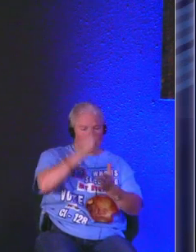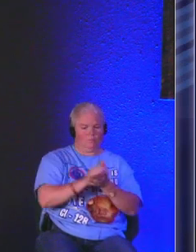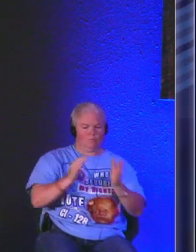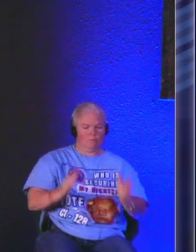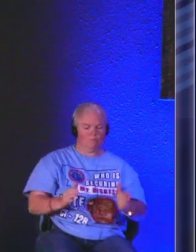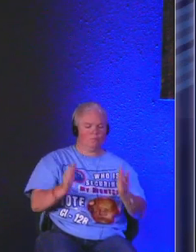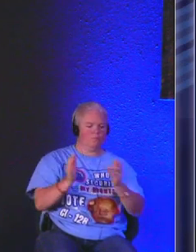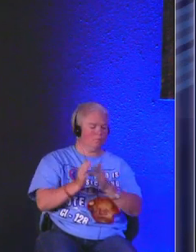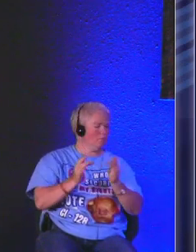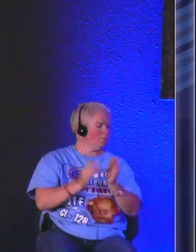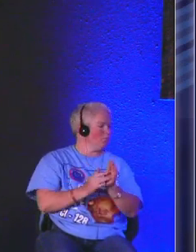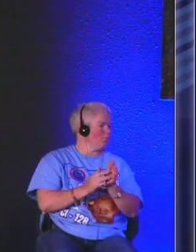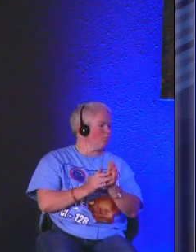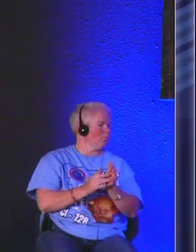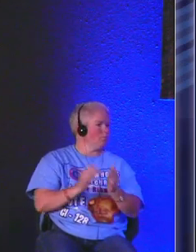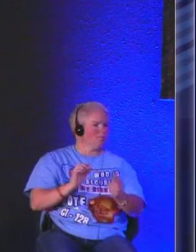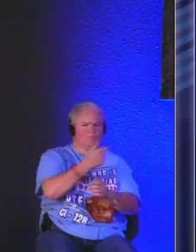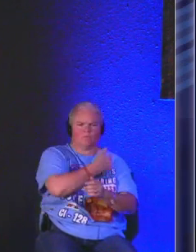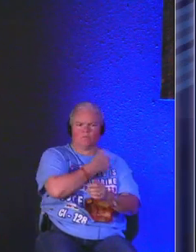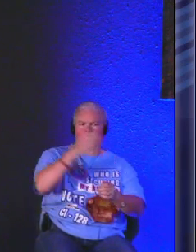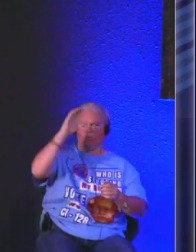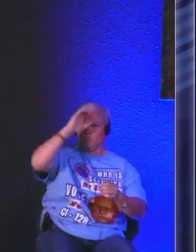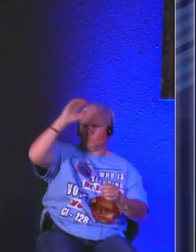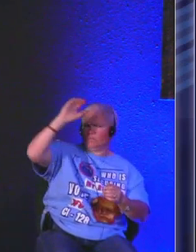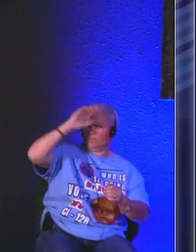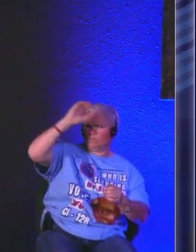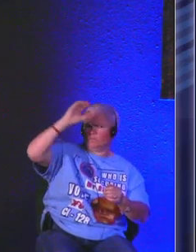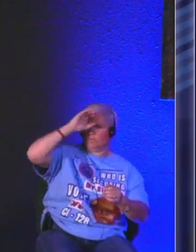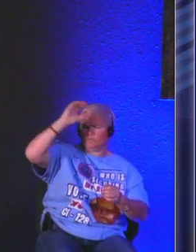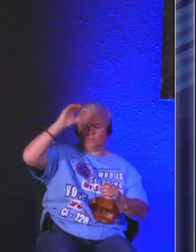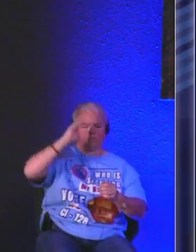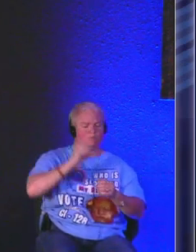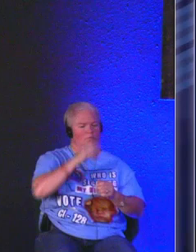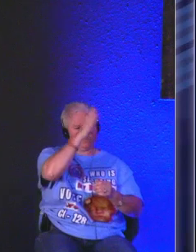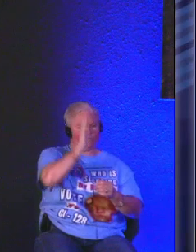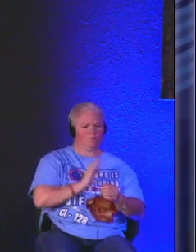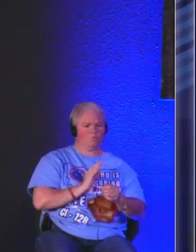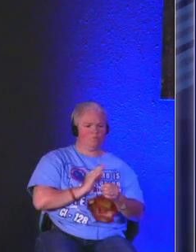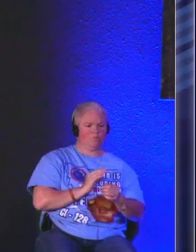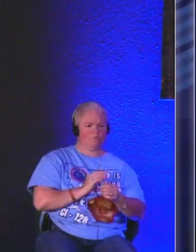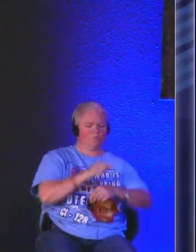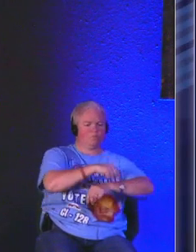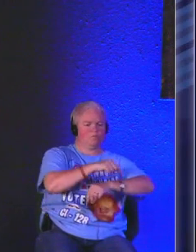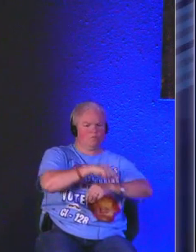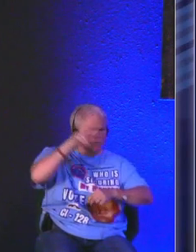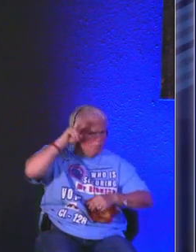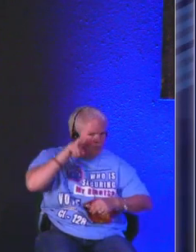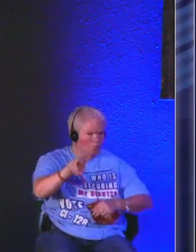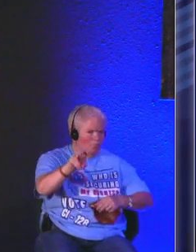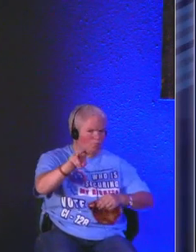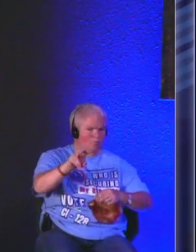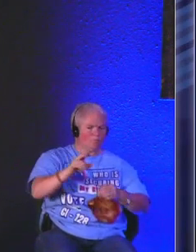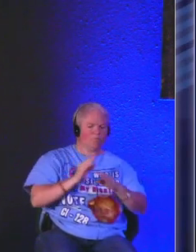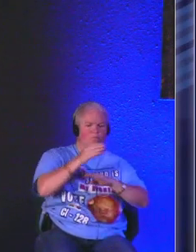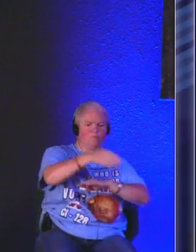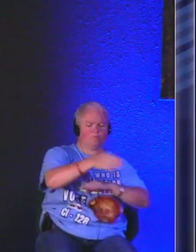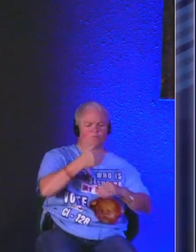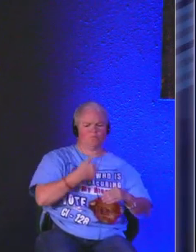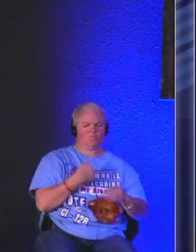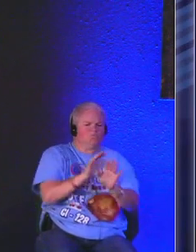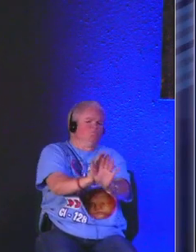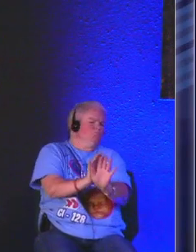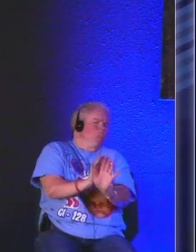believer in Jesus and we can say oh God even in those times you were watching over me even though I